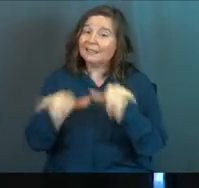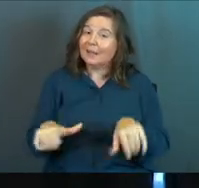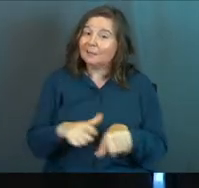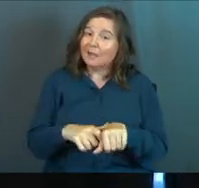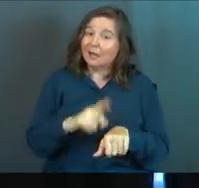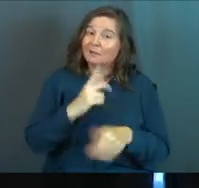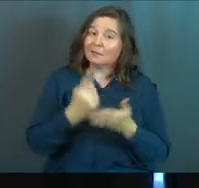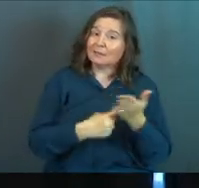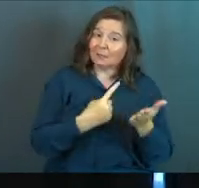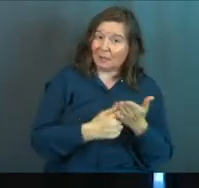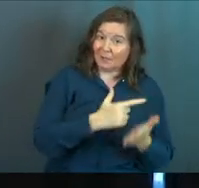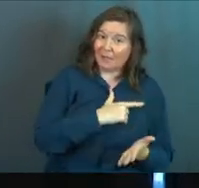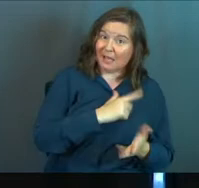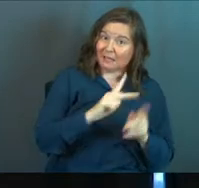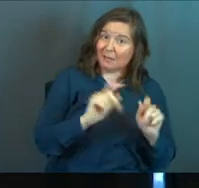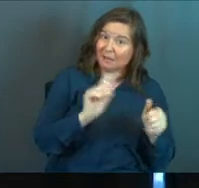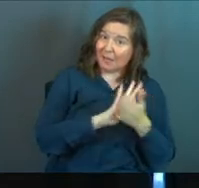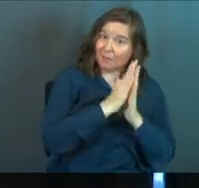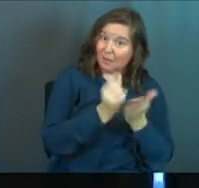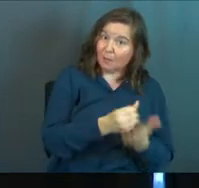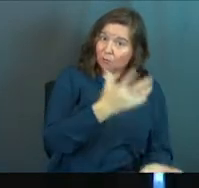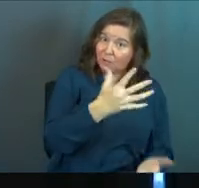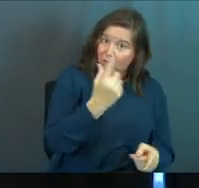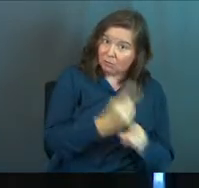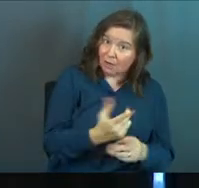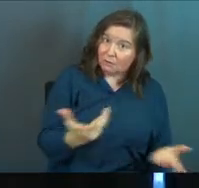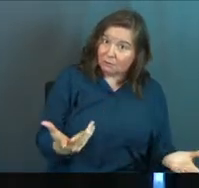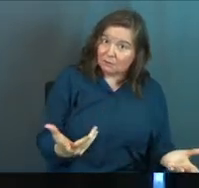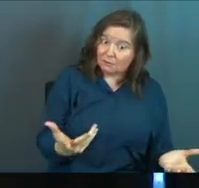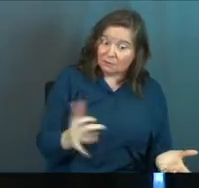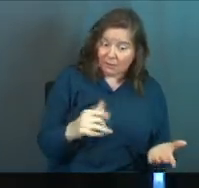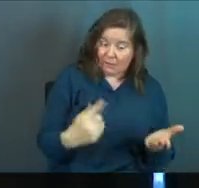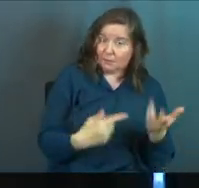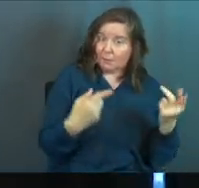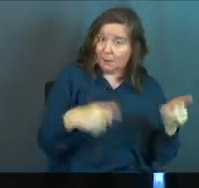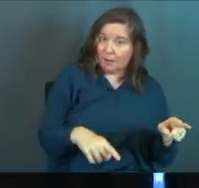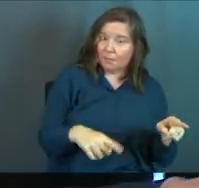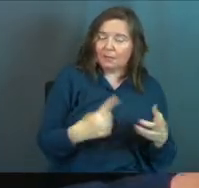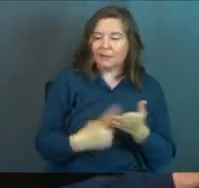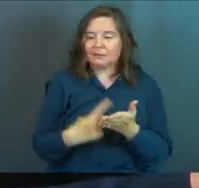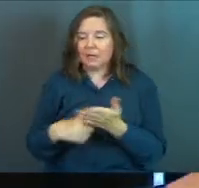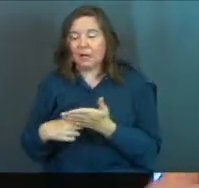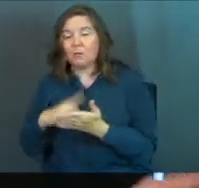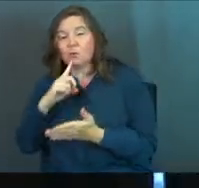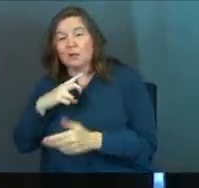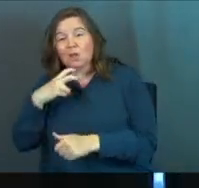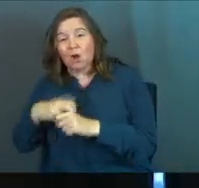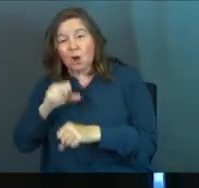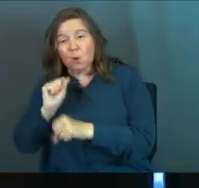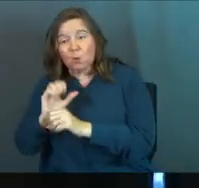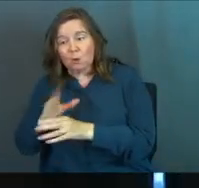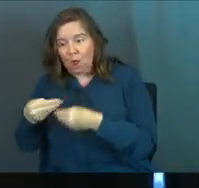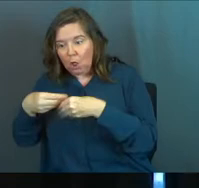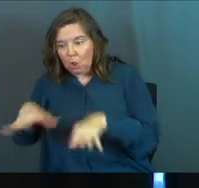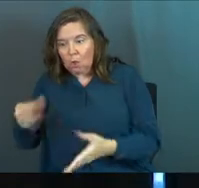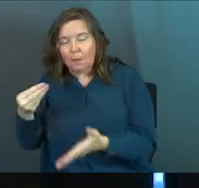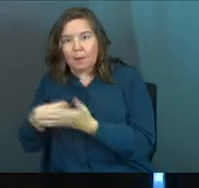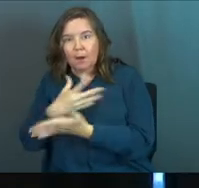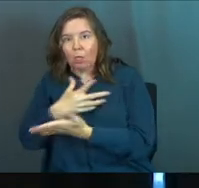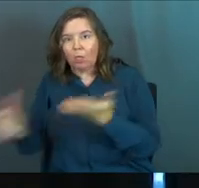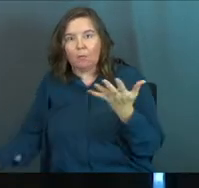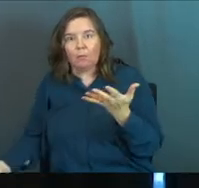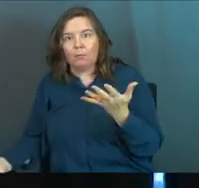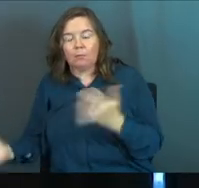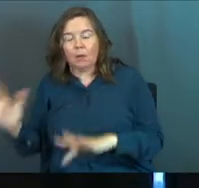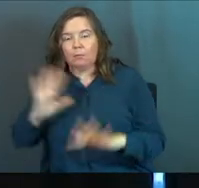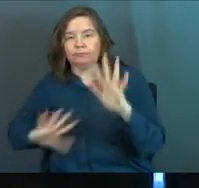sometimes lazy people get rich? Right? That sometimes happens. And sometimes really hard workers lose all their money in a